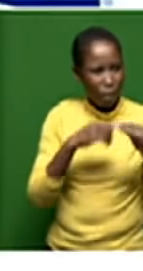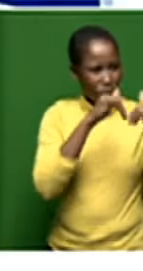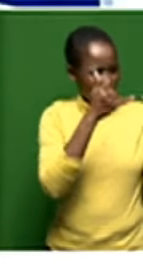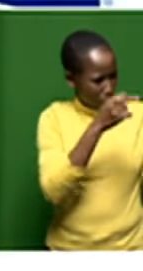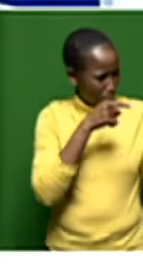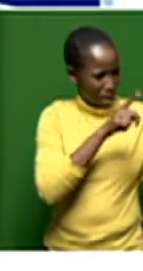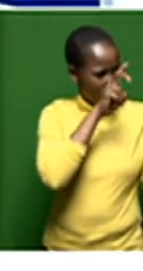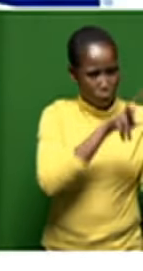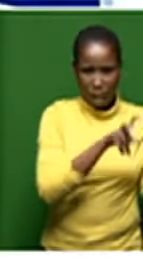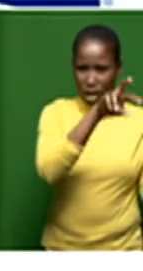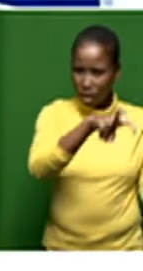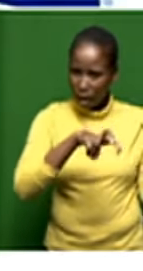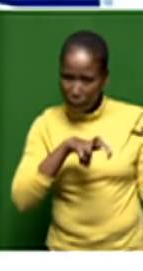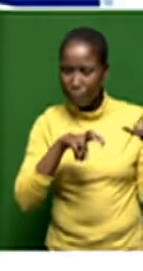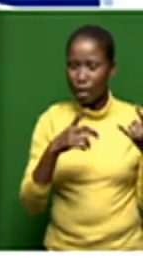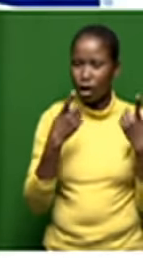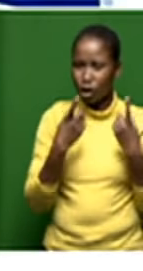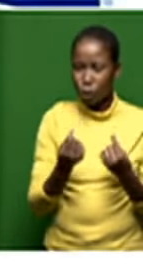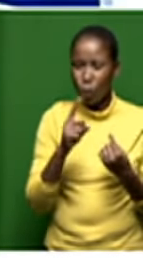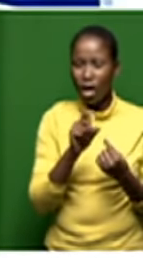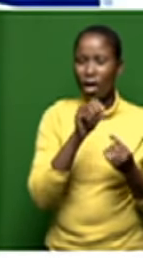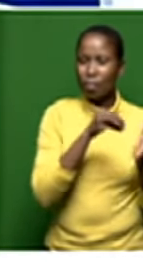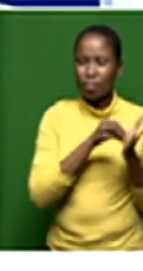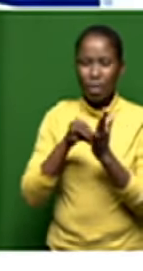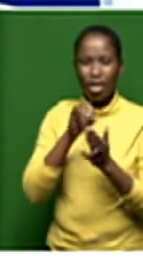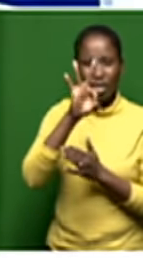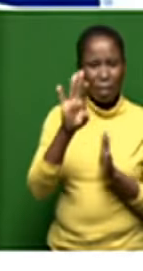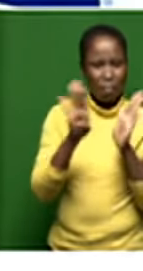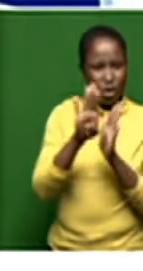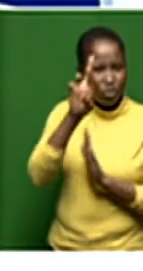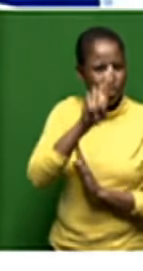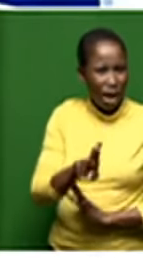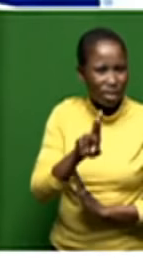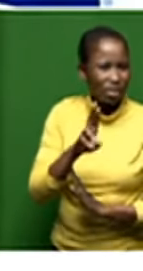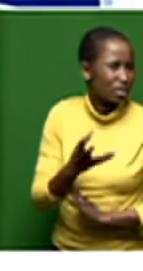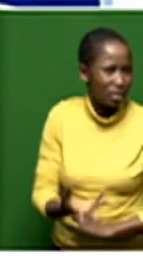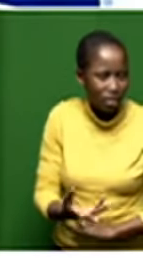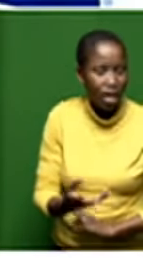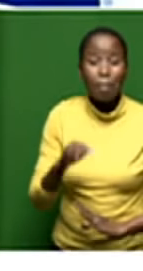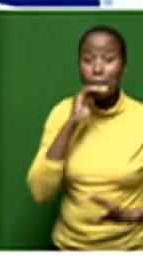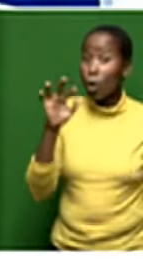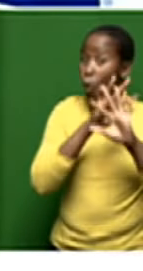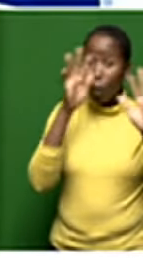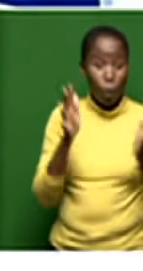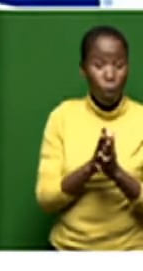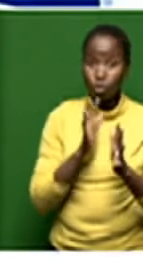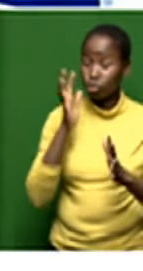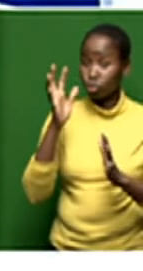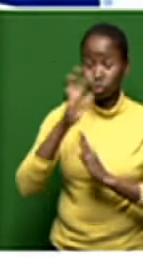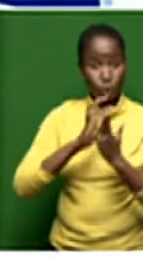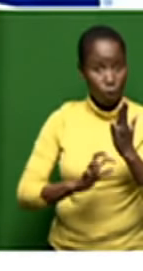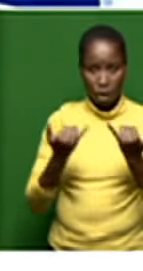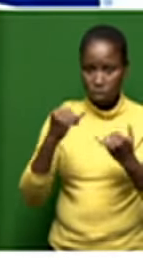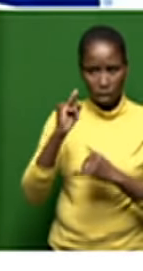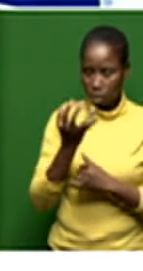in and having to uh fork out three billion uh rand and so so all of those things you say are now still up in